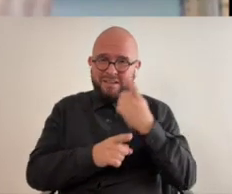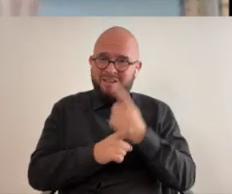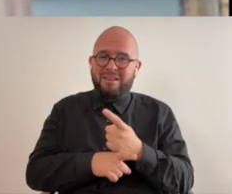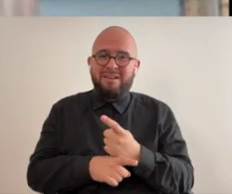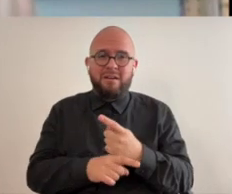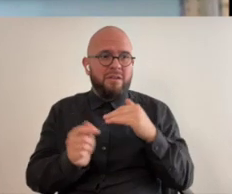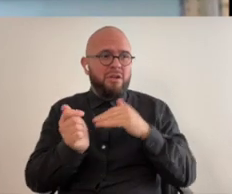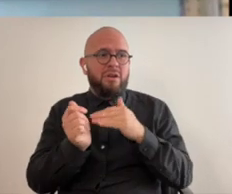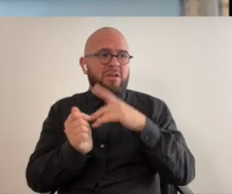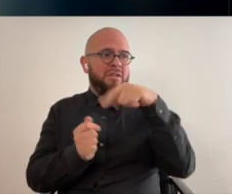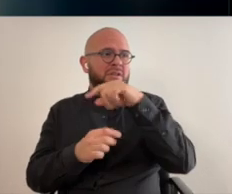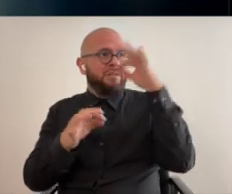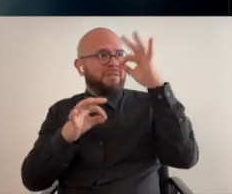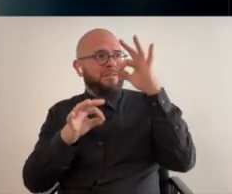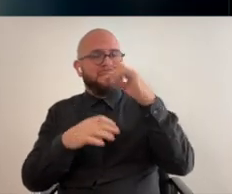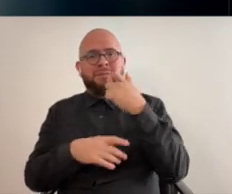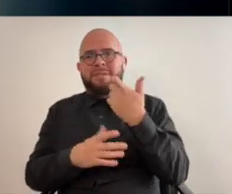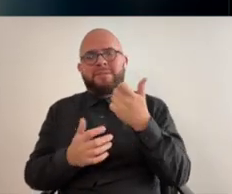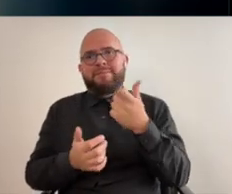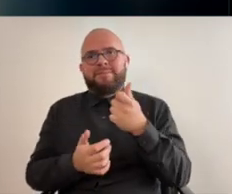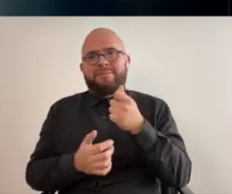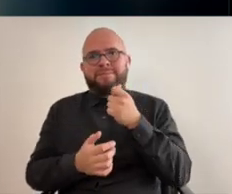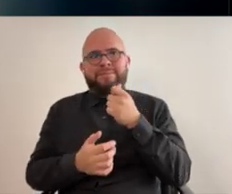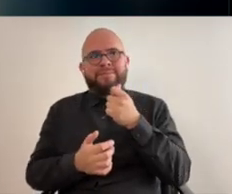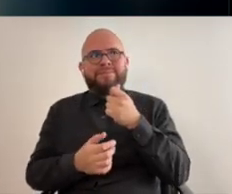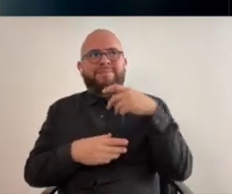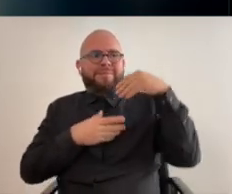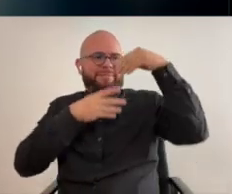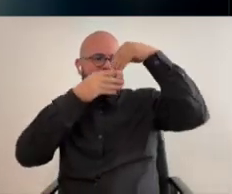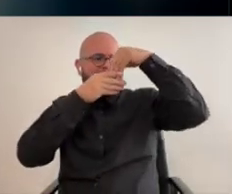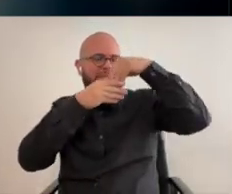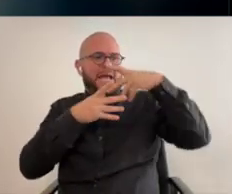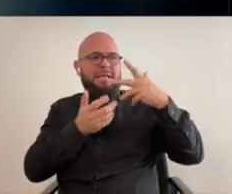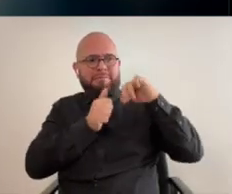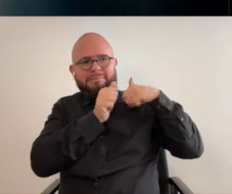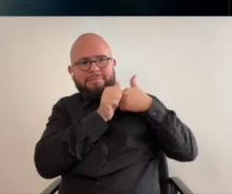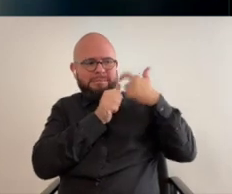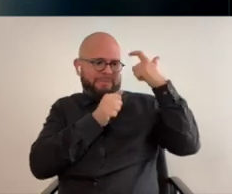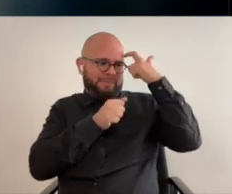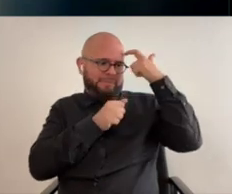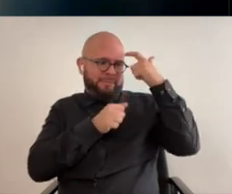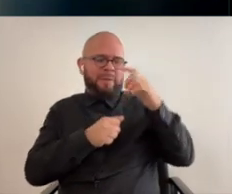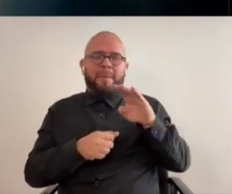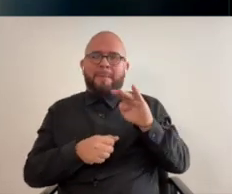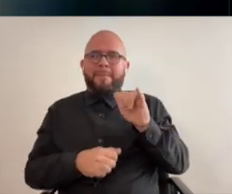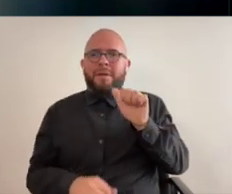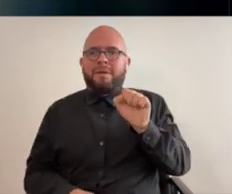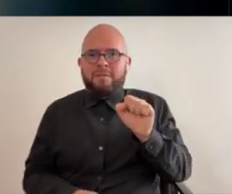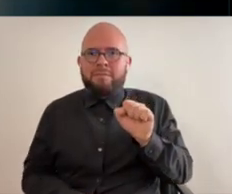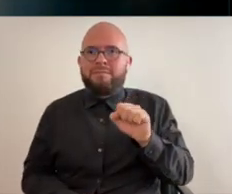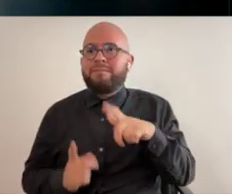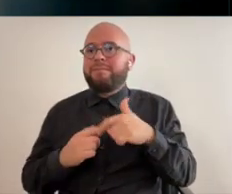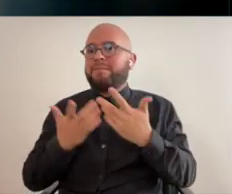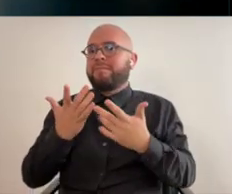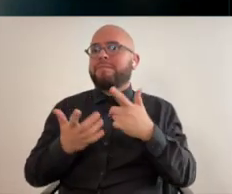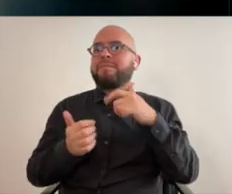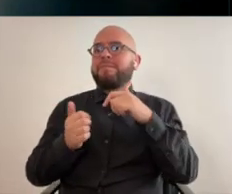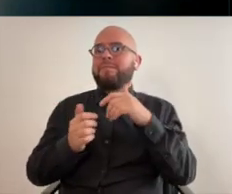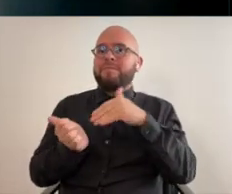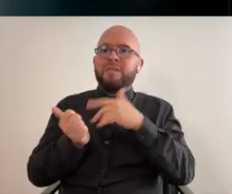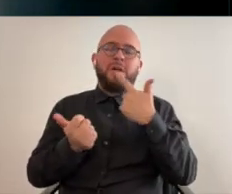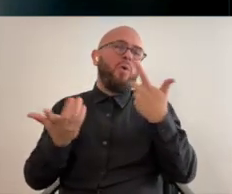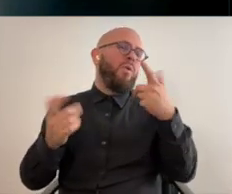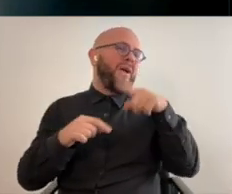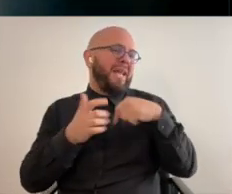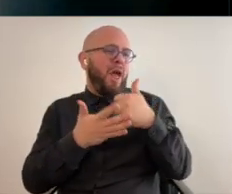difference in care that the doctors are unaware of because it's implicit bias um and then the other thing that would happen